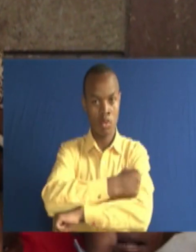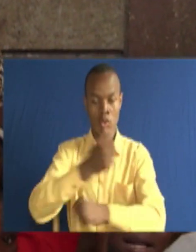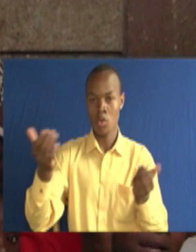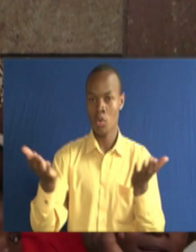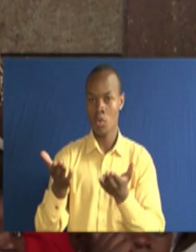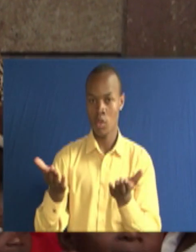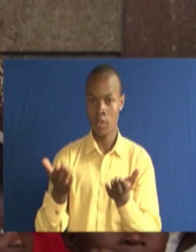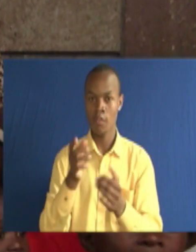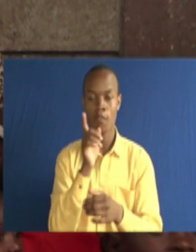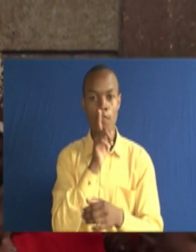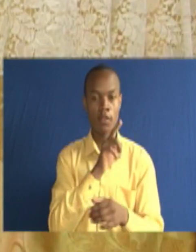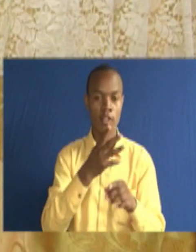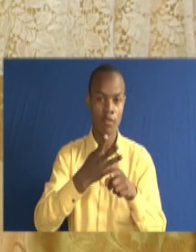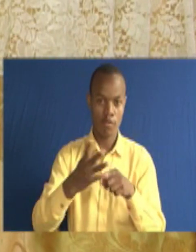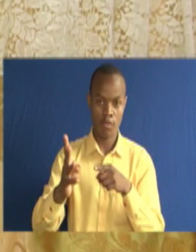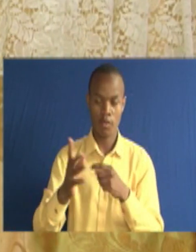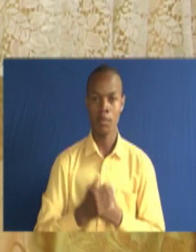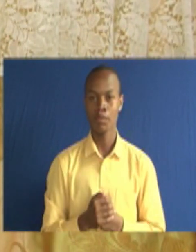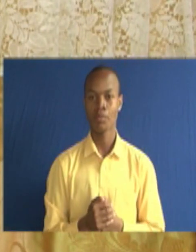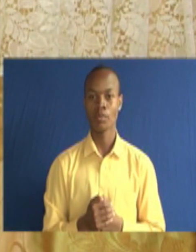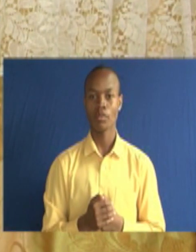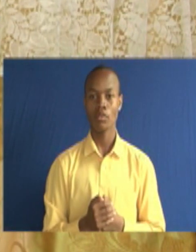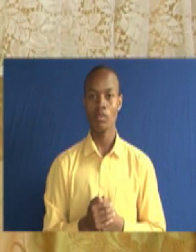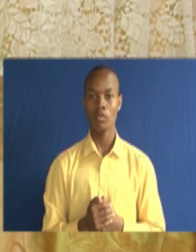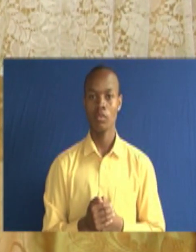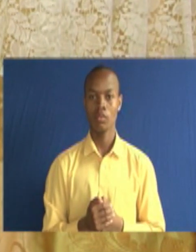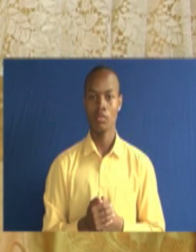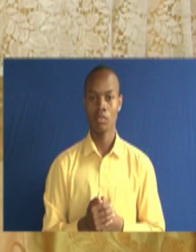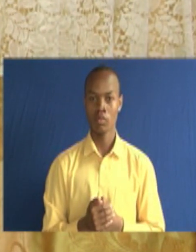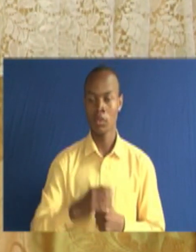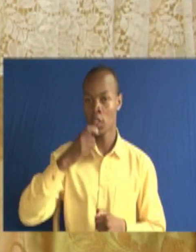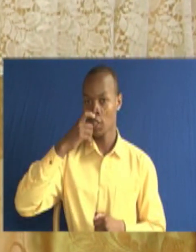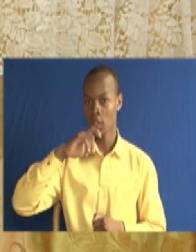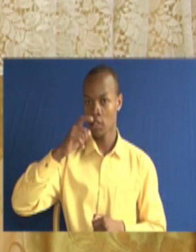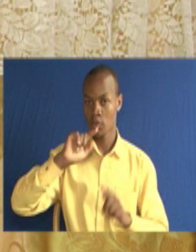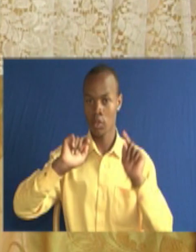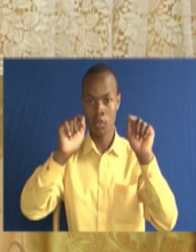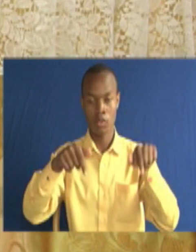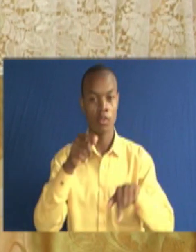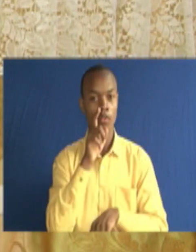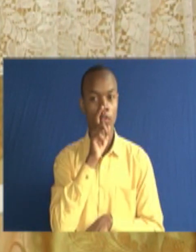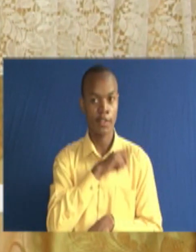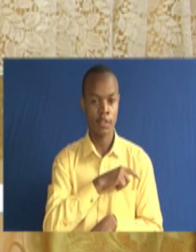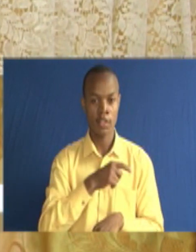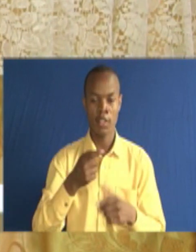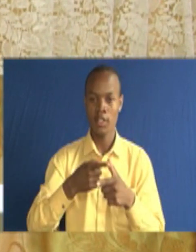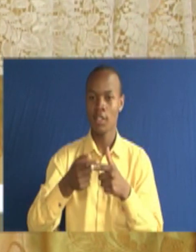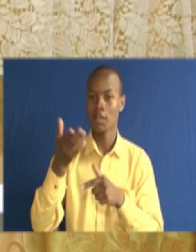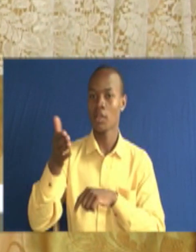concluded her secondary education wikinienda kituwi wikaona hiyo shule sii pwa